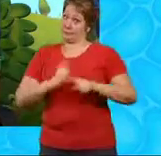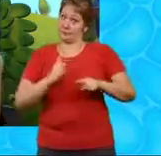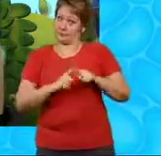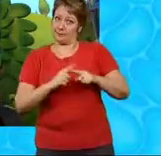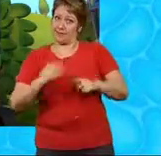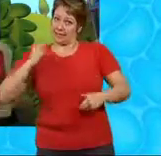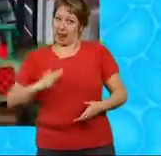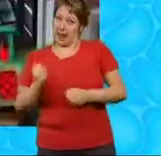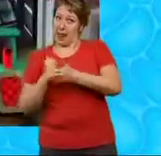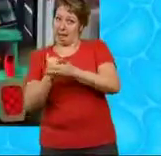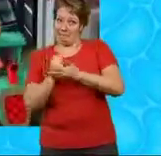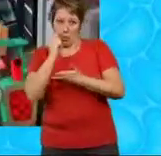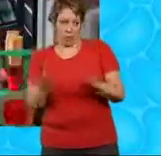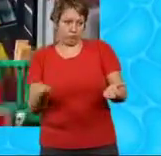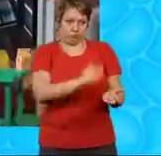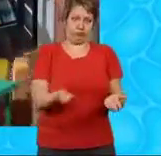unload Okay Bob